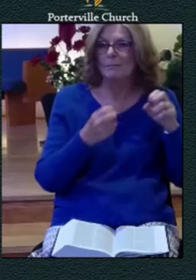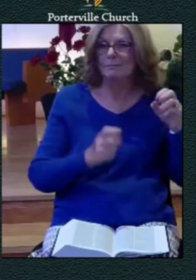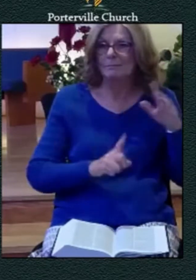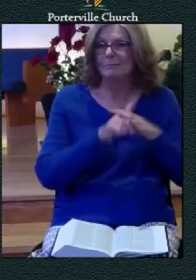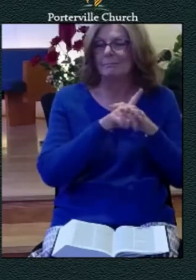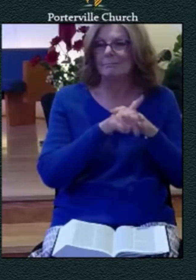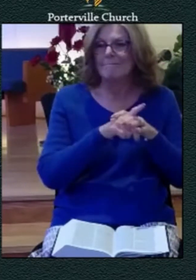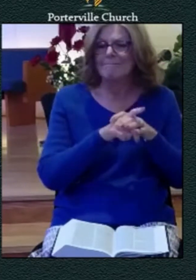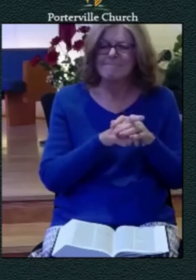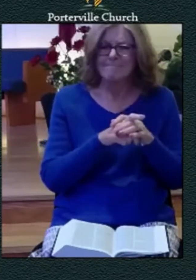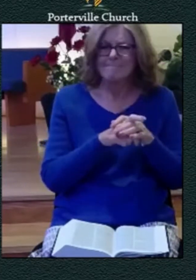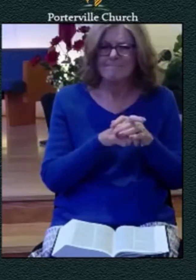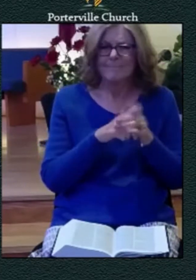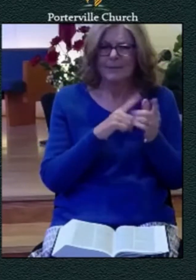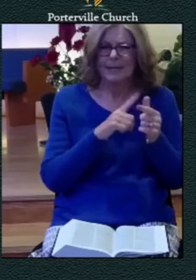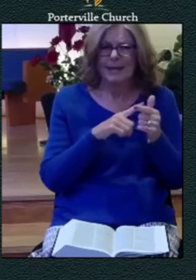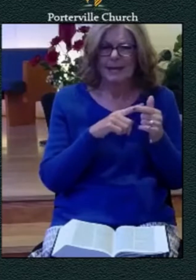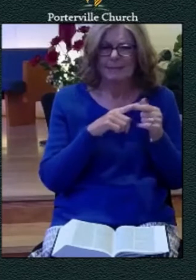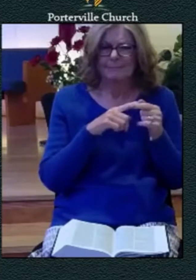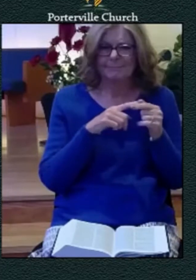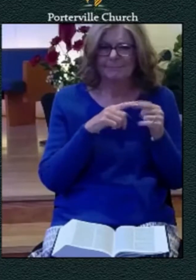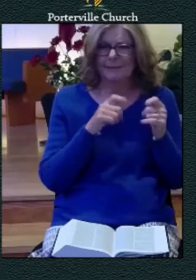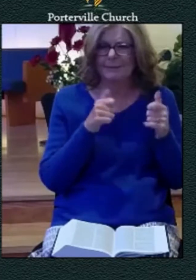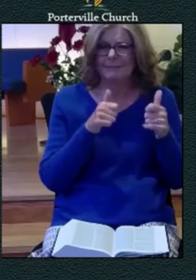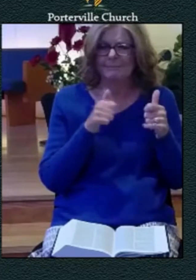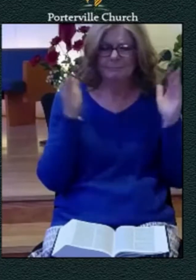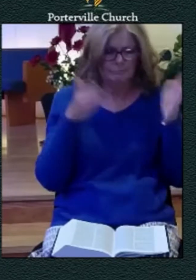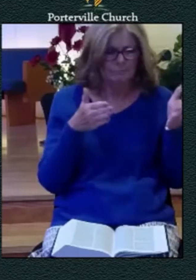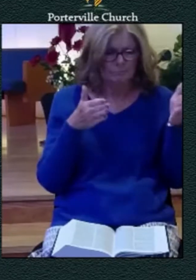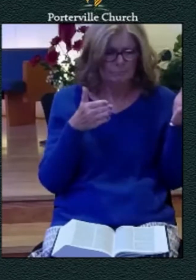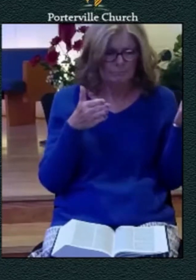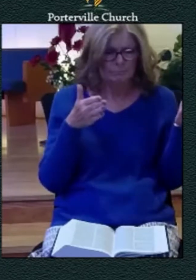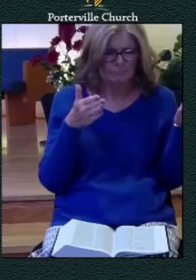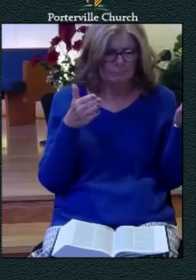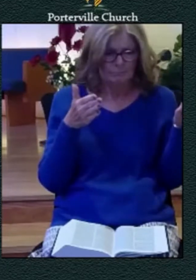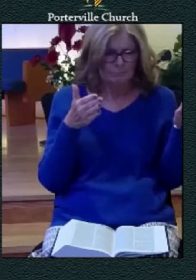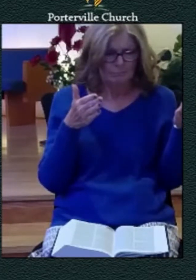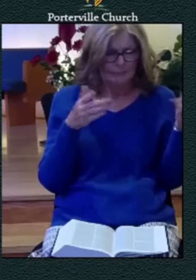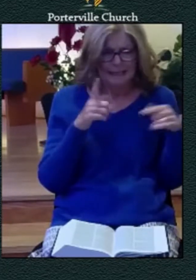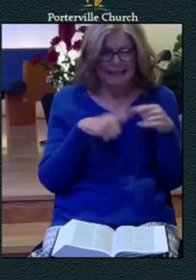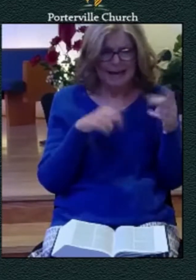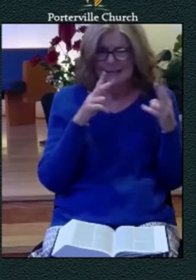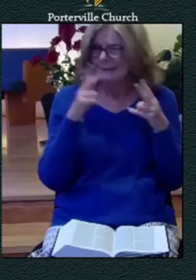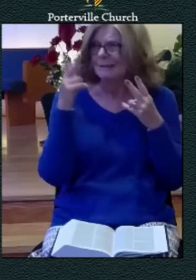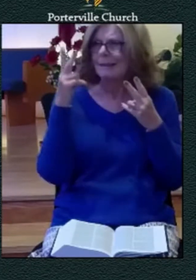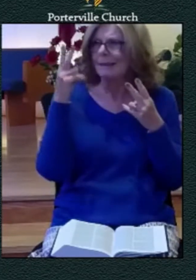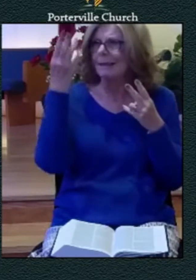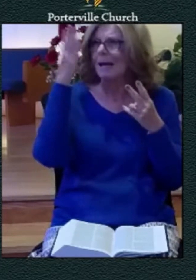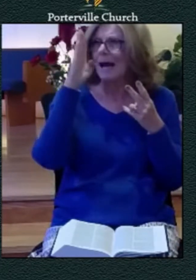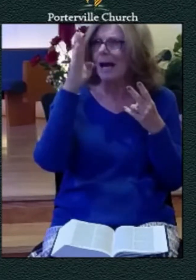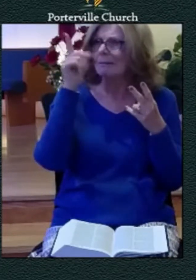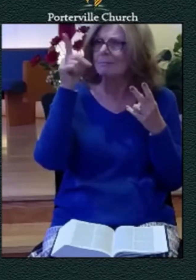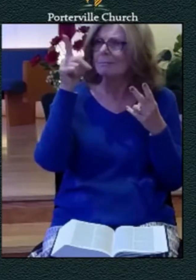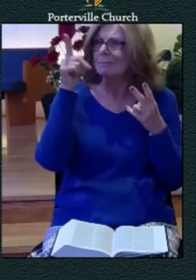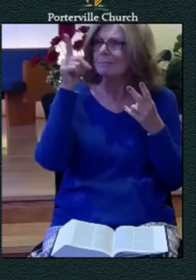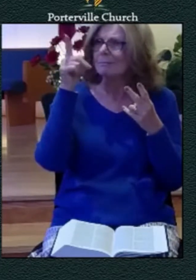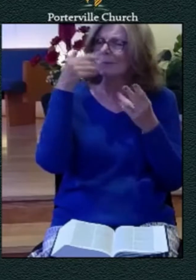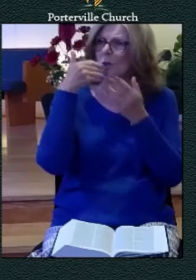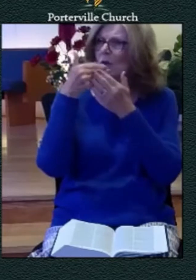difficult to see how good god is and how faithful he will be